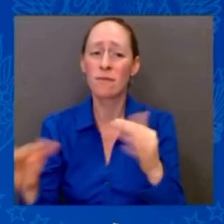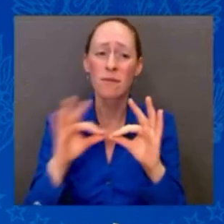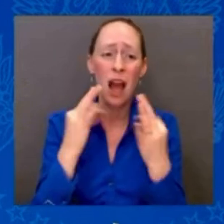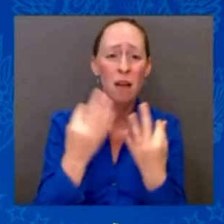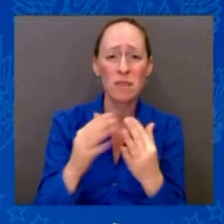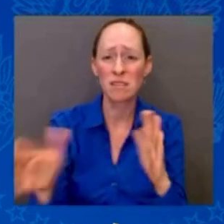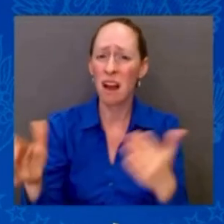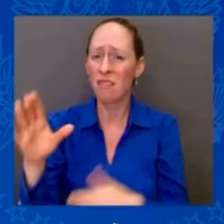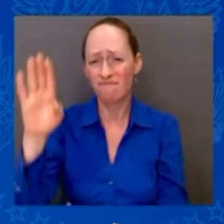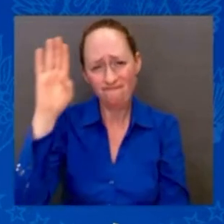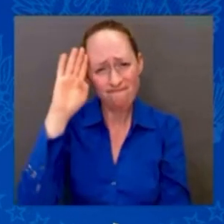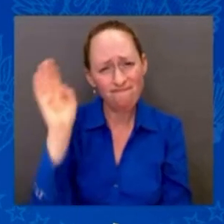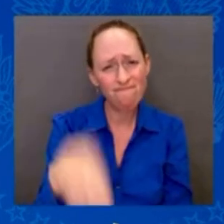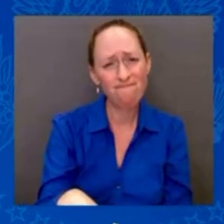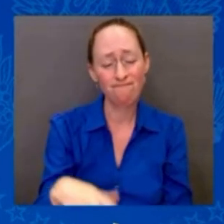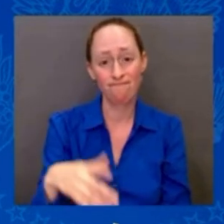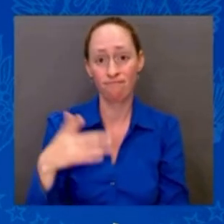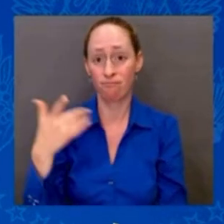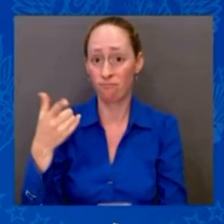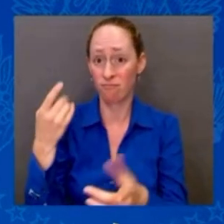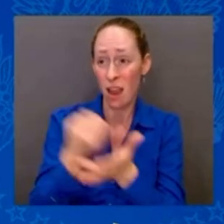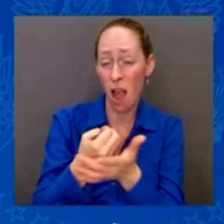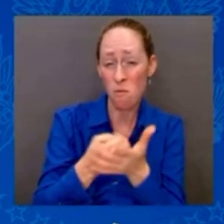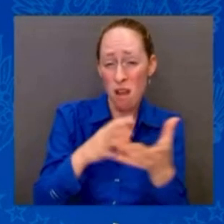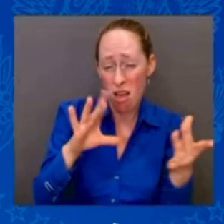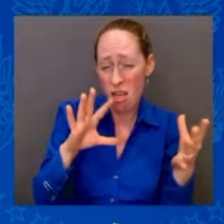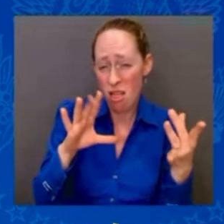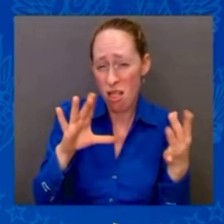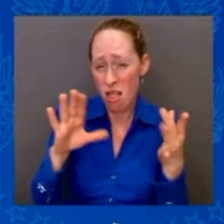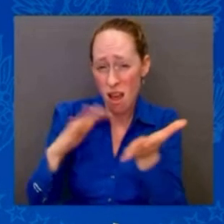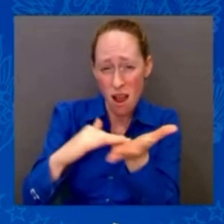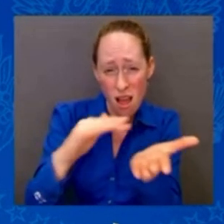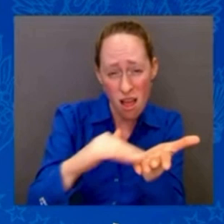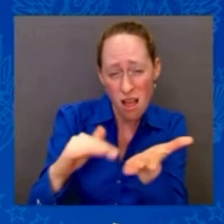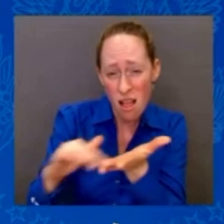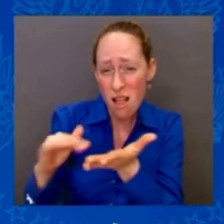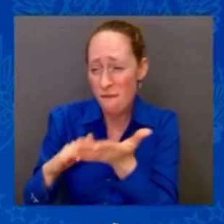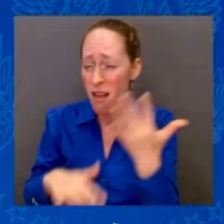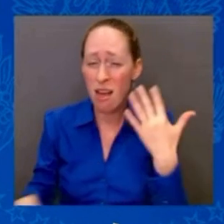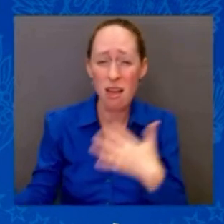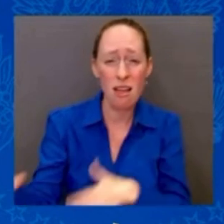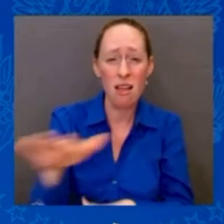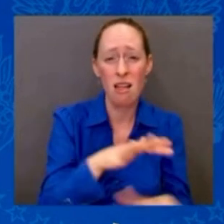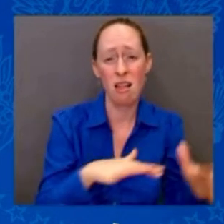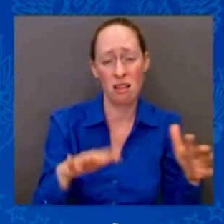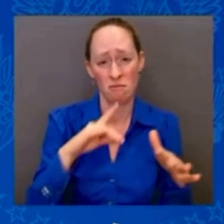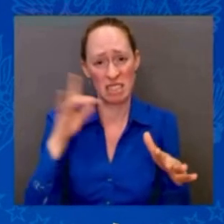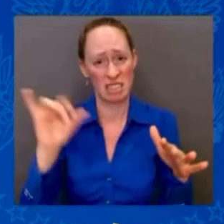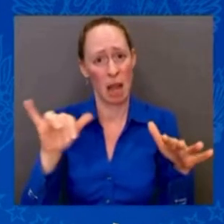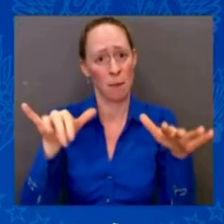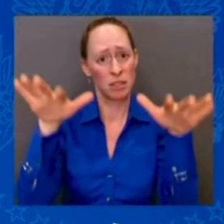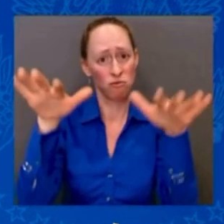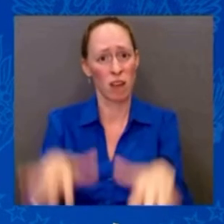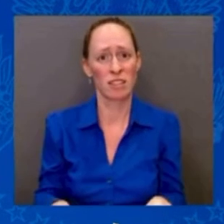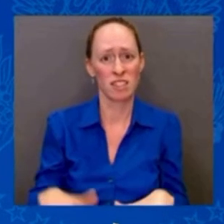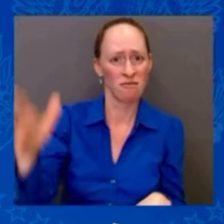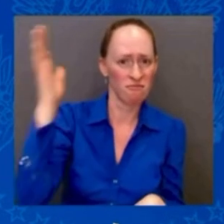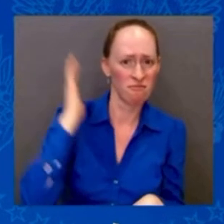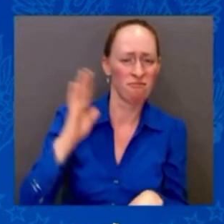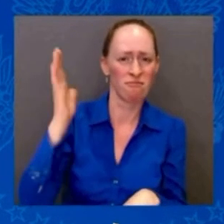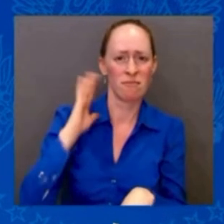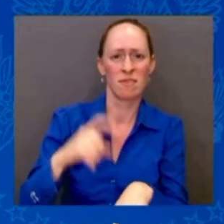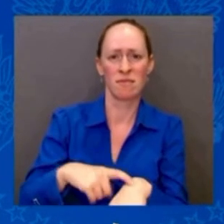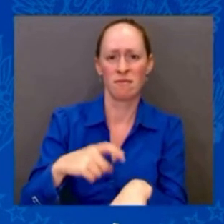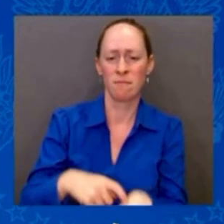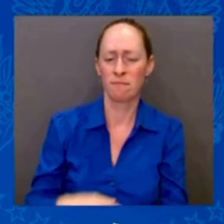disruptions to critical supply chains. It wasn't long ago that 20 million people were out of work here in America — 20